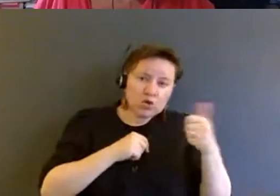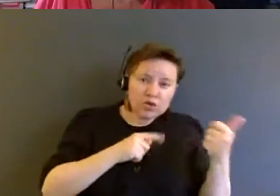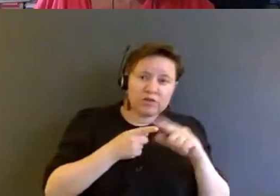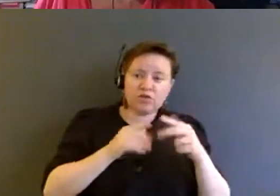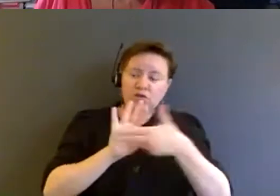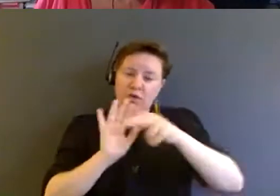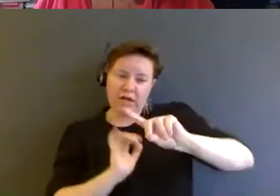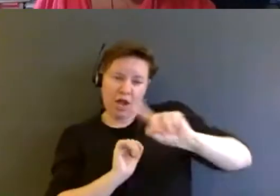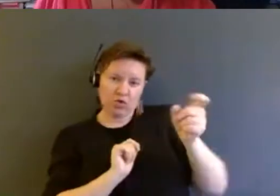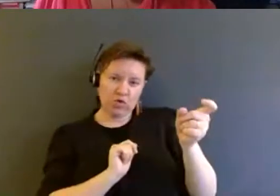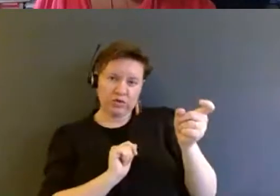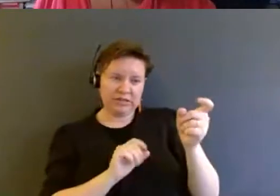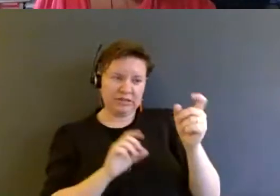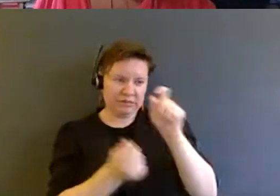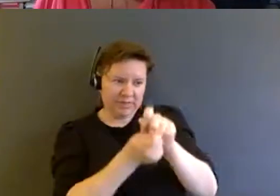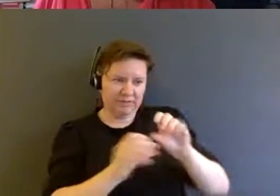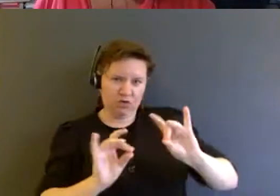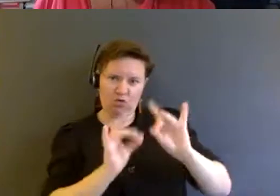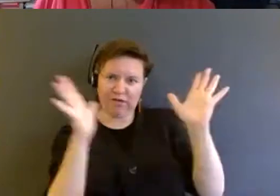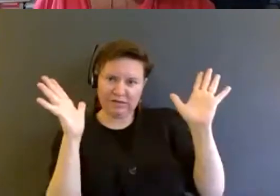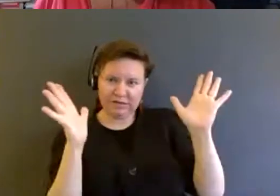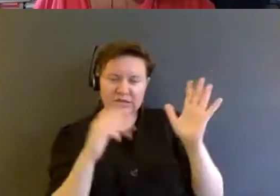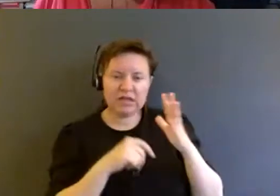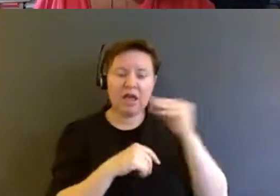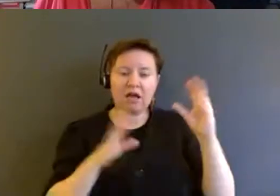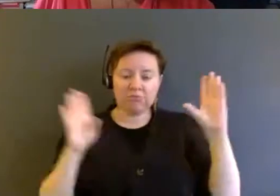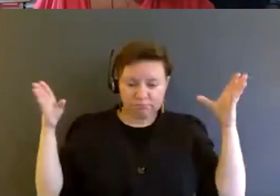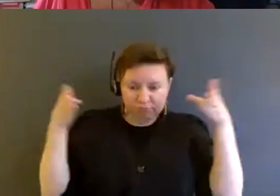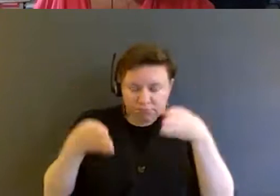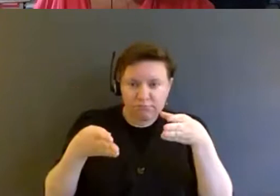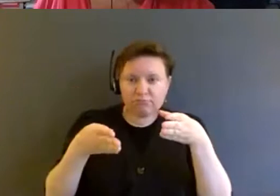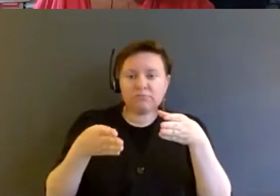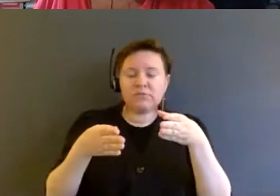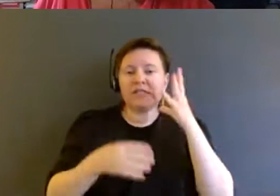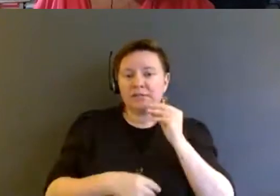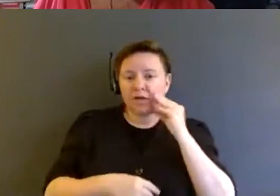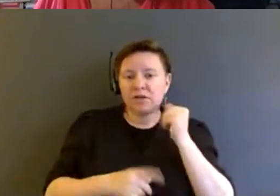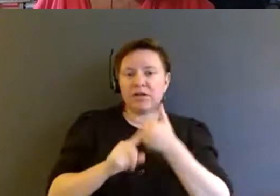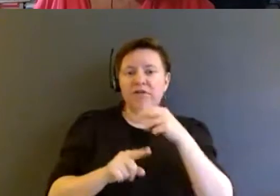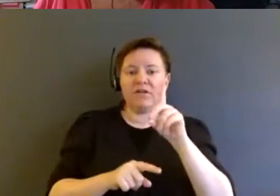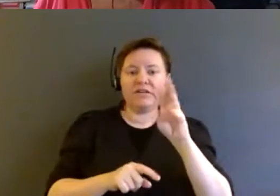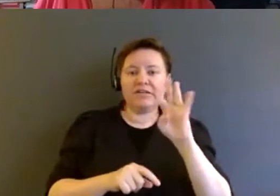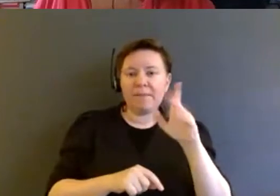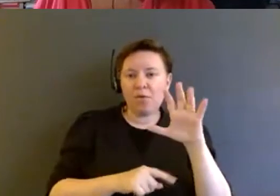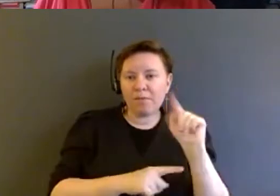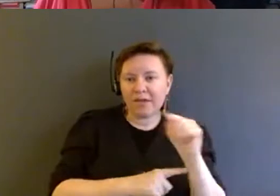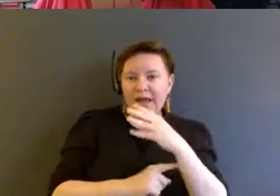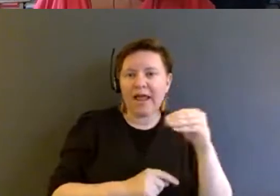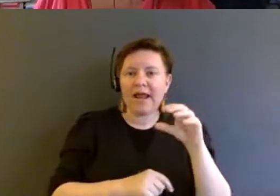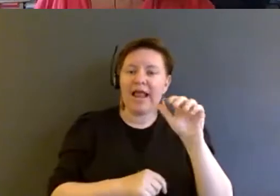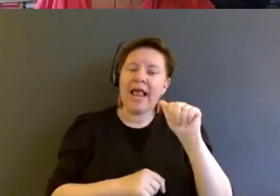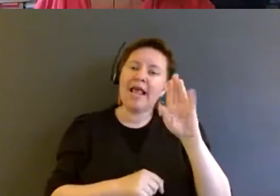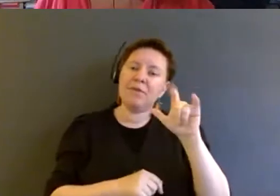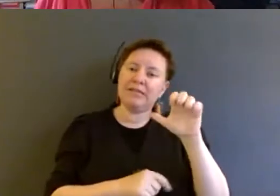crisis. It also entails centering the experiences of disablement and ableism in criminal,